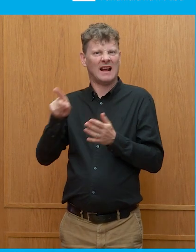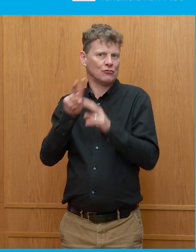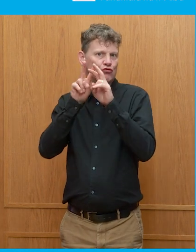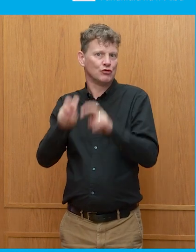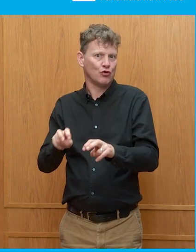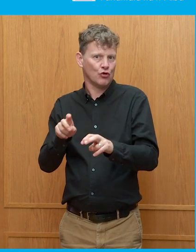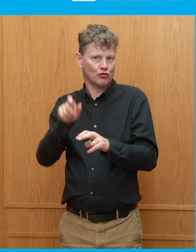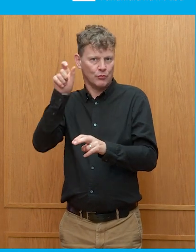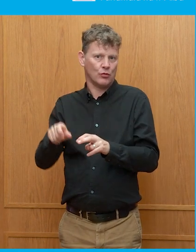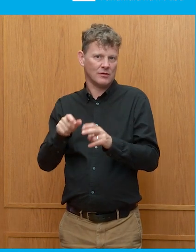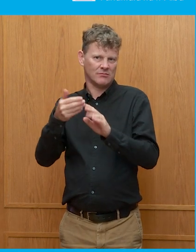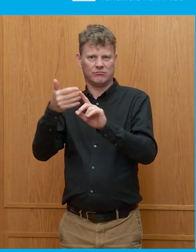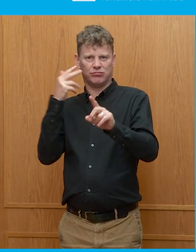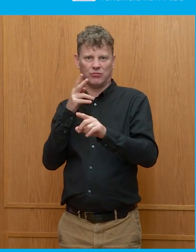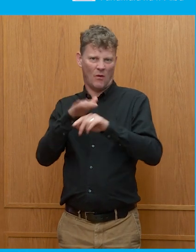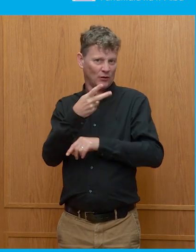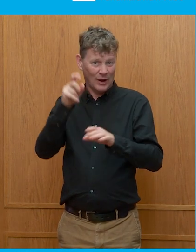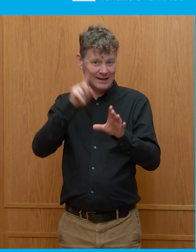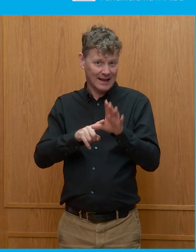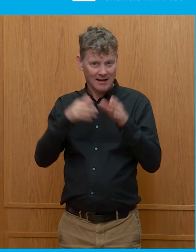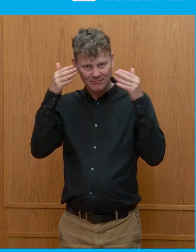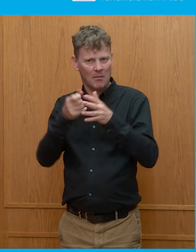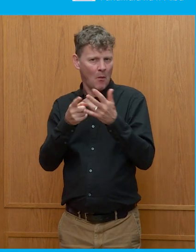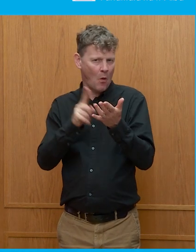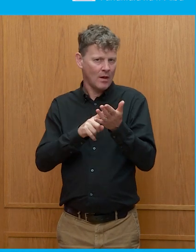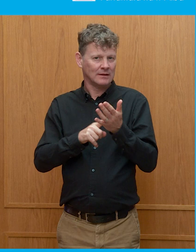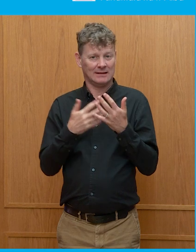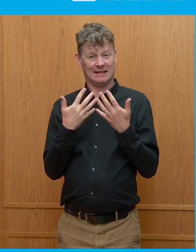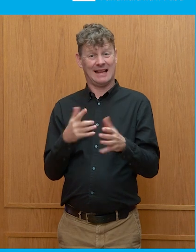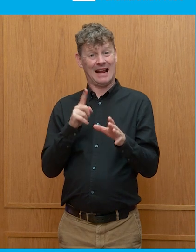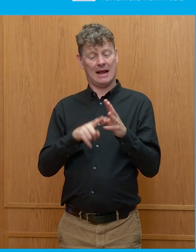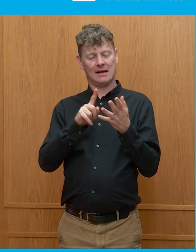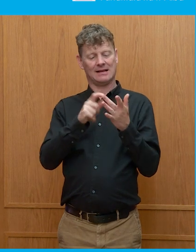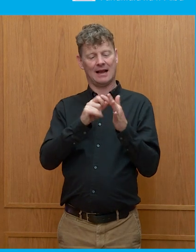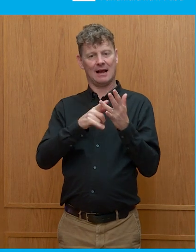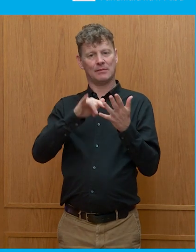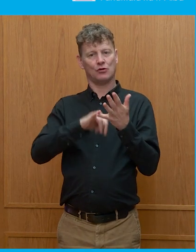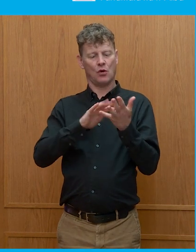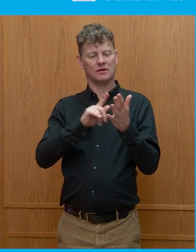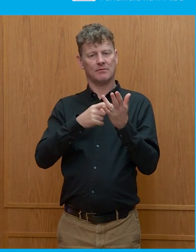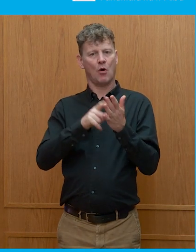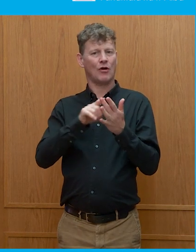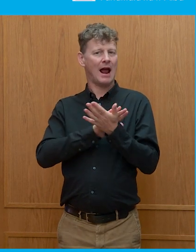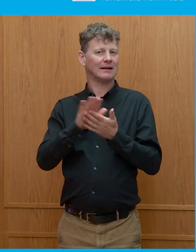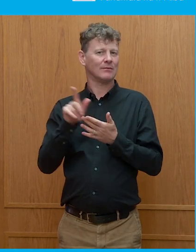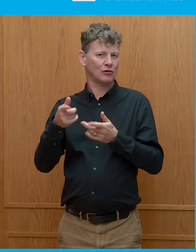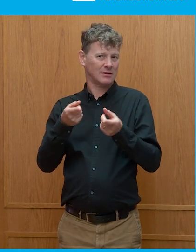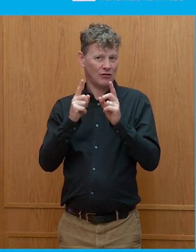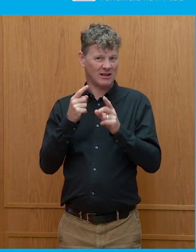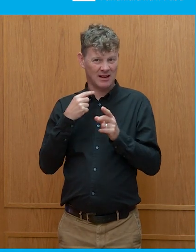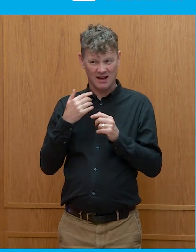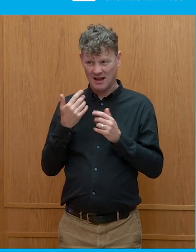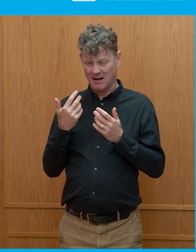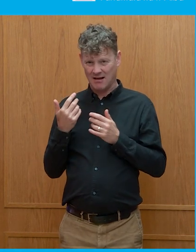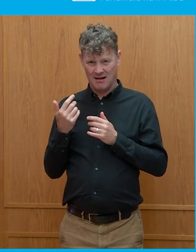pollster with over 20 years' experience. After 10 years as director of Ipsos Mori in Edinburgh, who I thought never got any